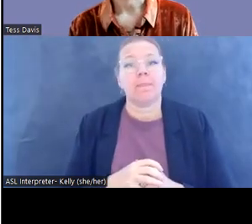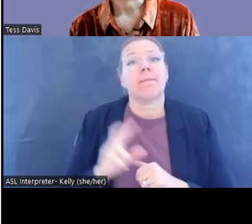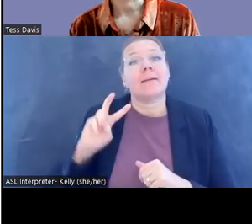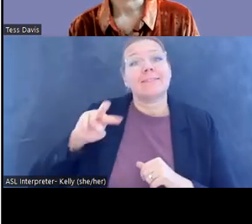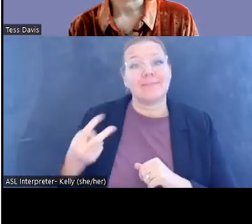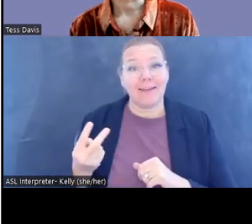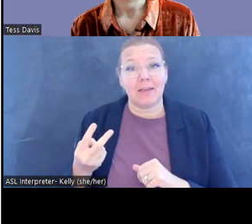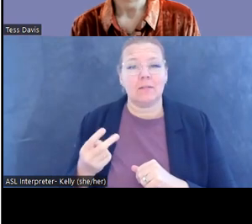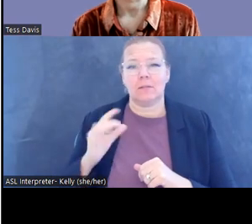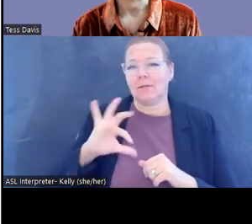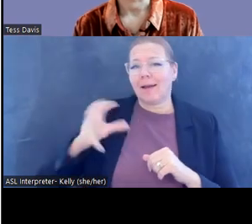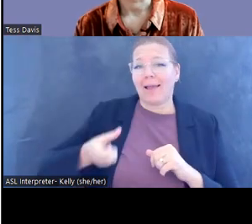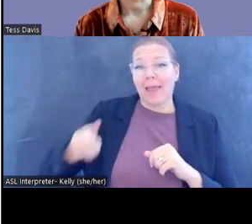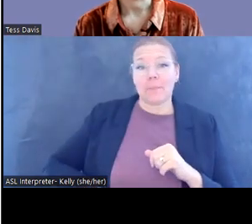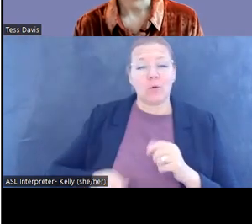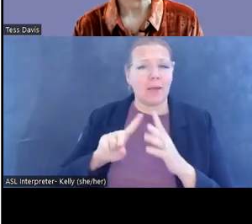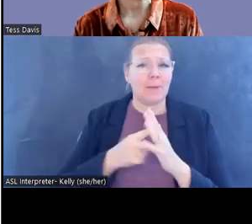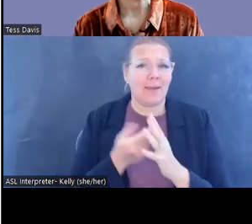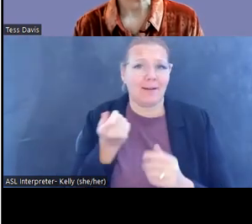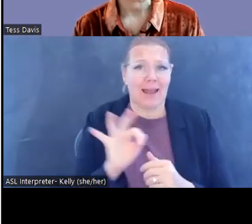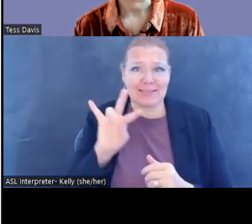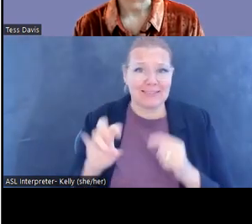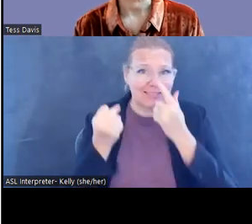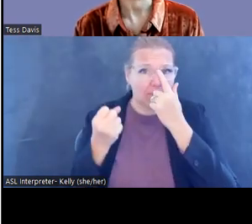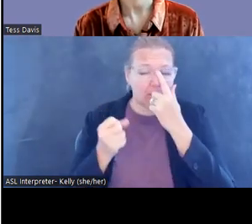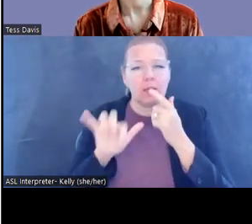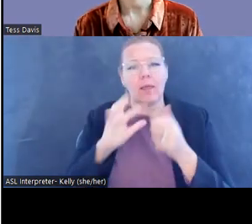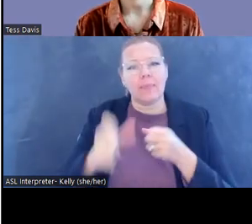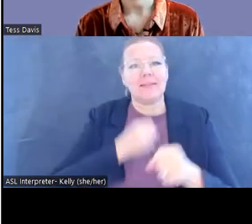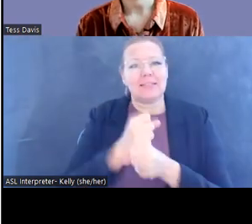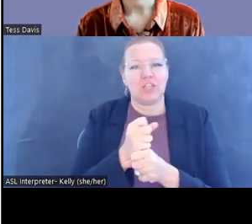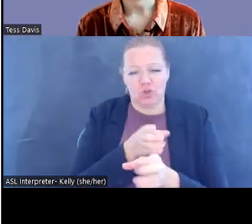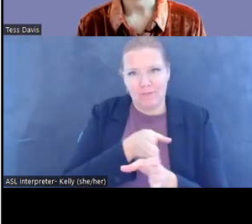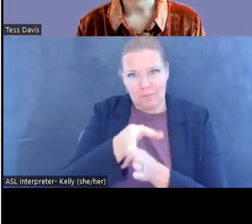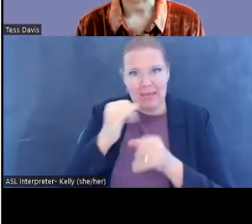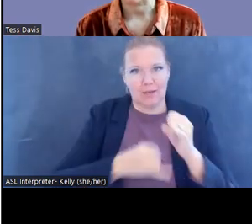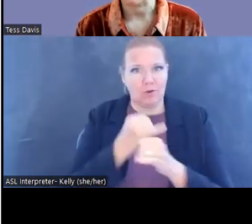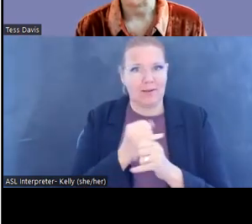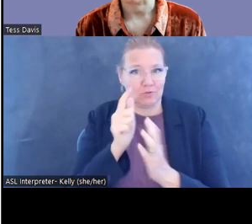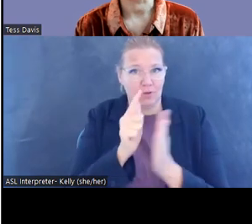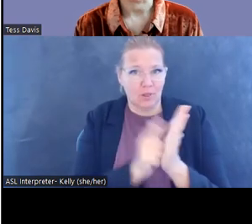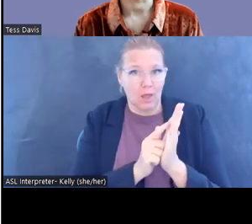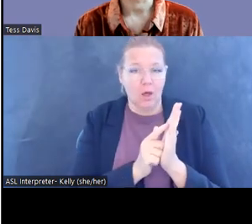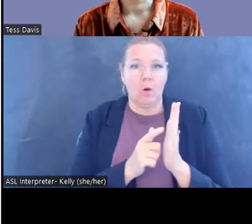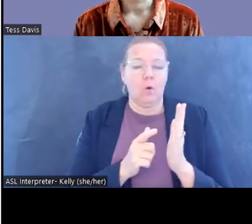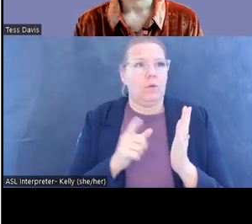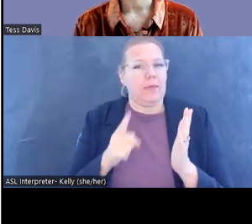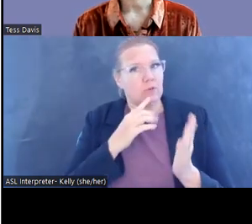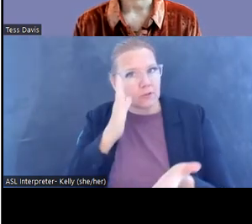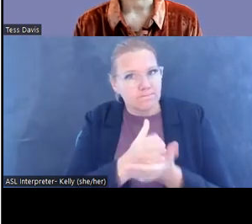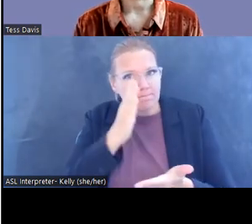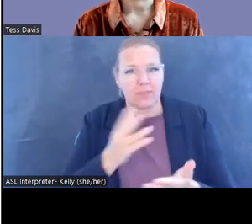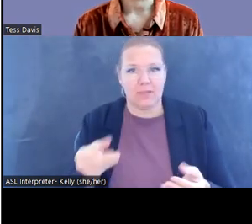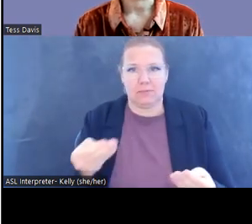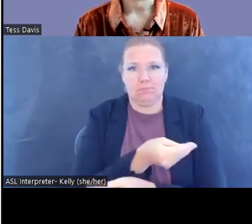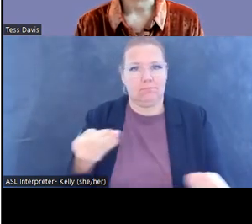plunder of Cambodia began in 1970. That's the very year of the main international law that is meant to combat the illicit trade. And for